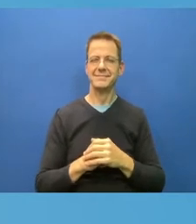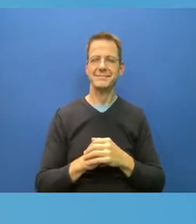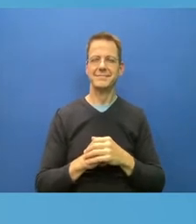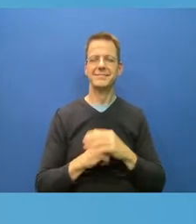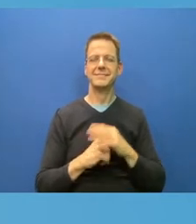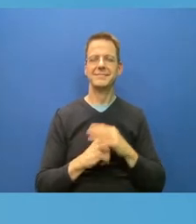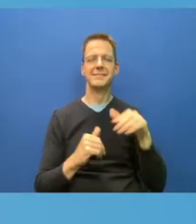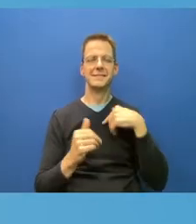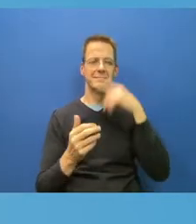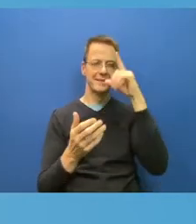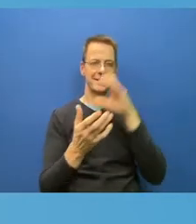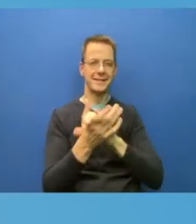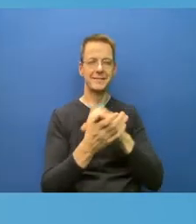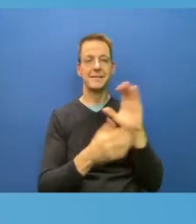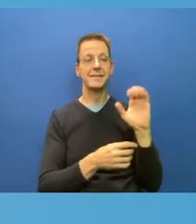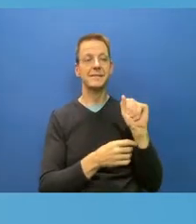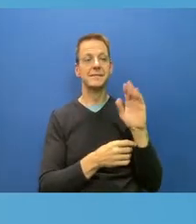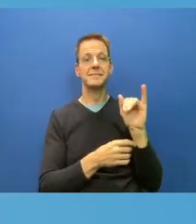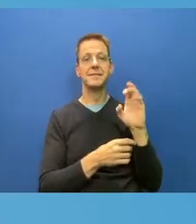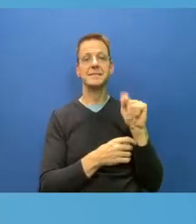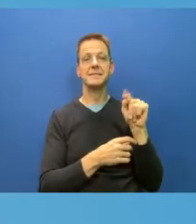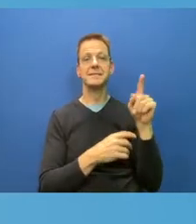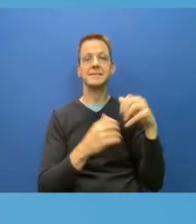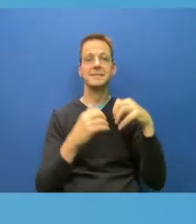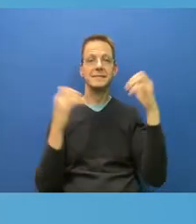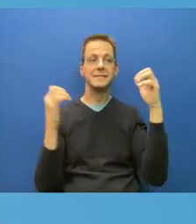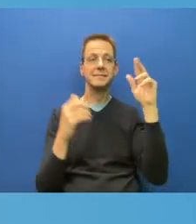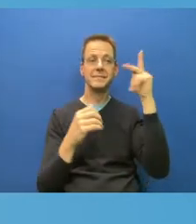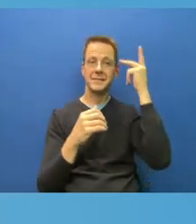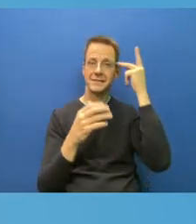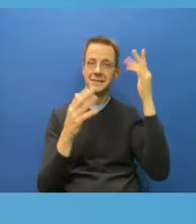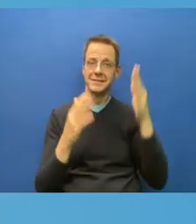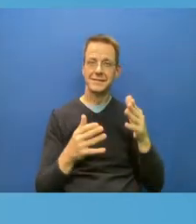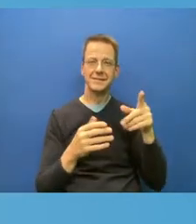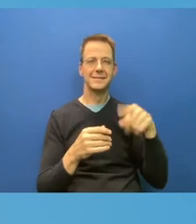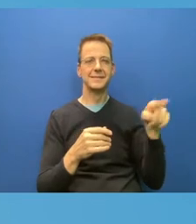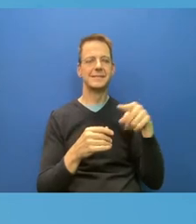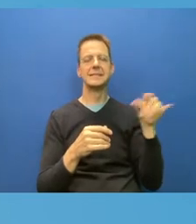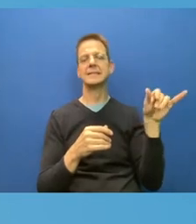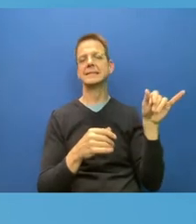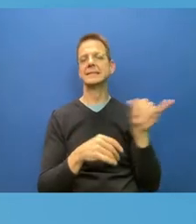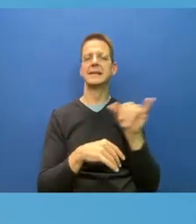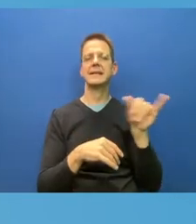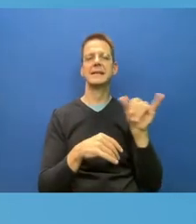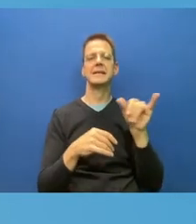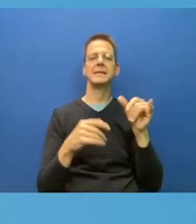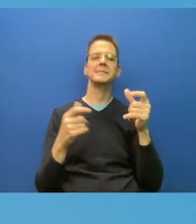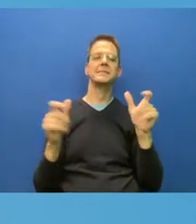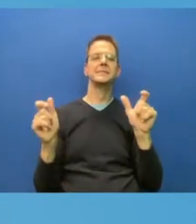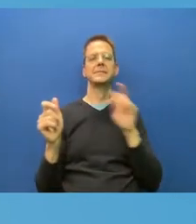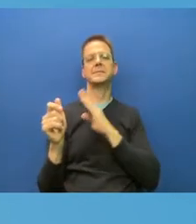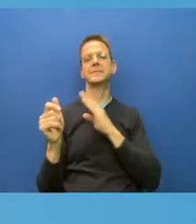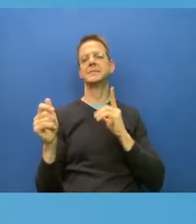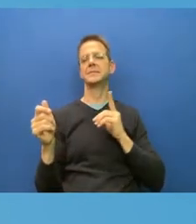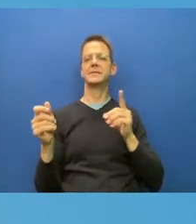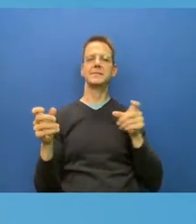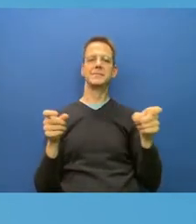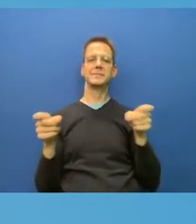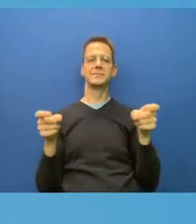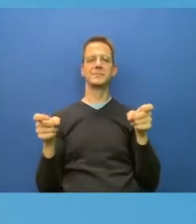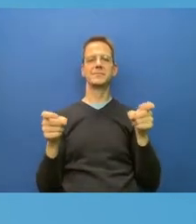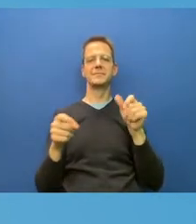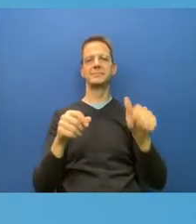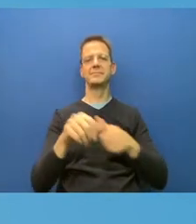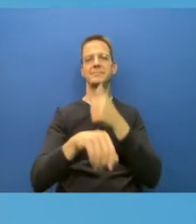they should set out objectives. And in this case, obviously, the objective is how do we get through this